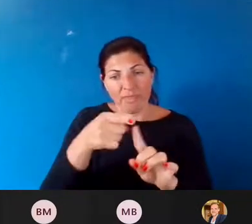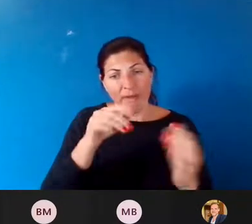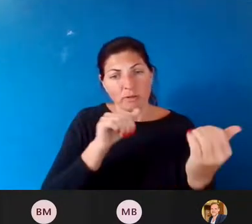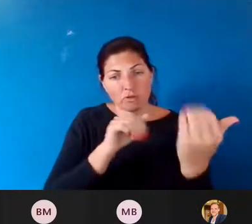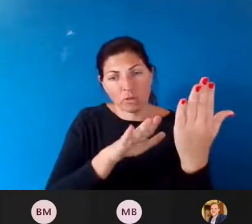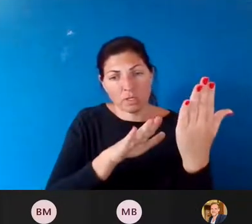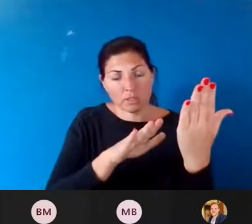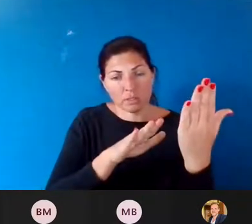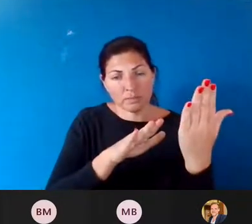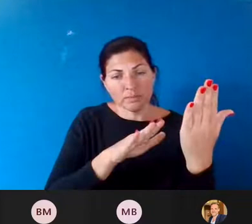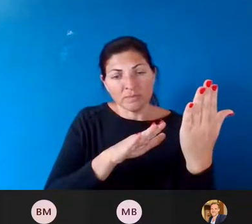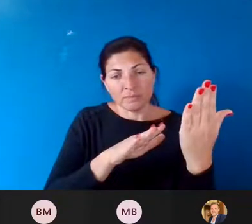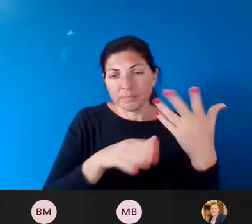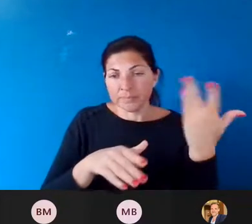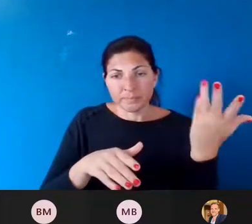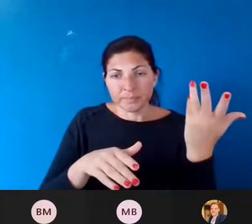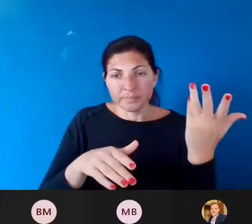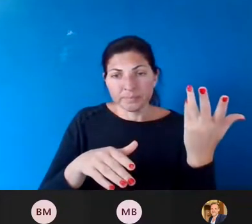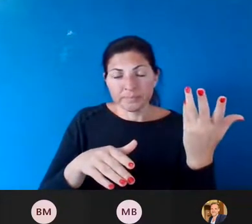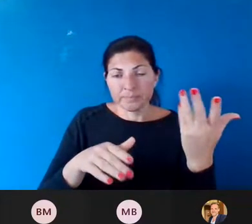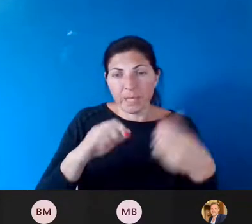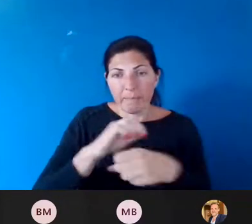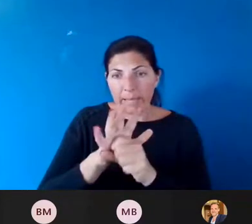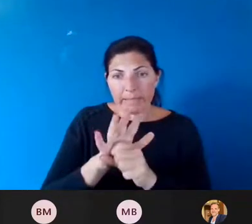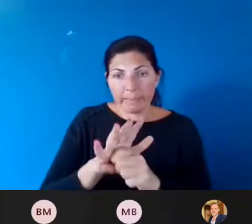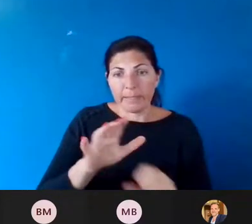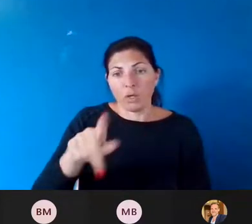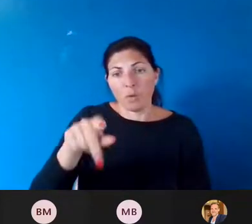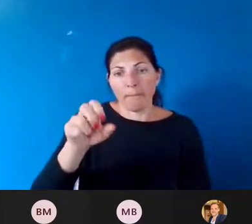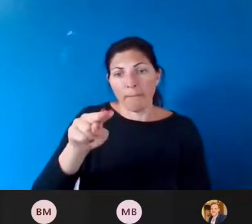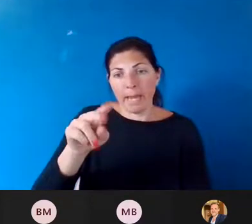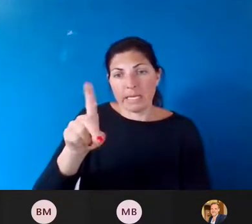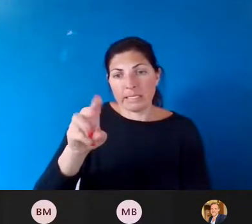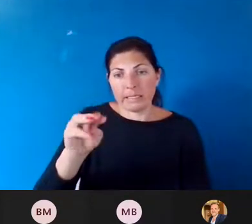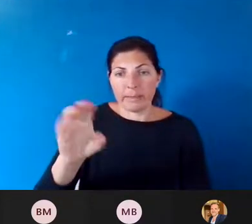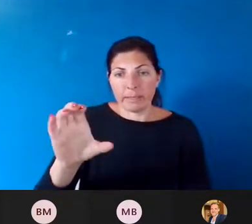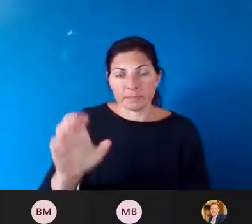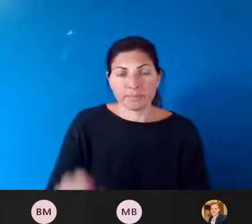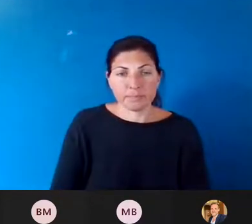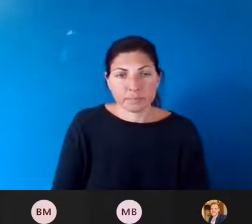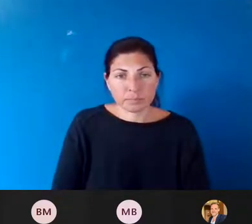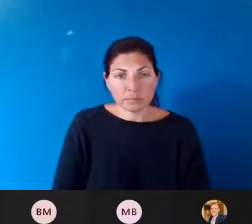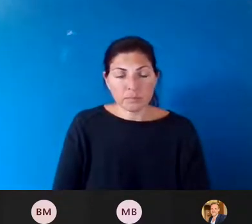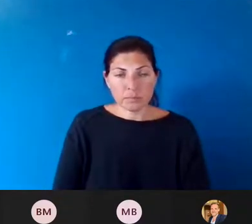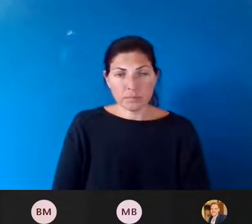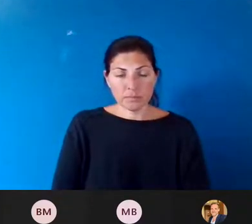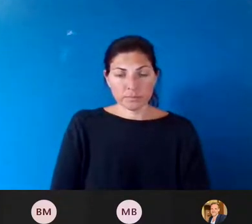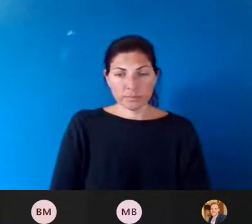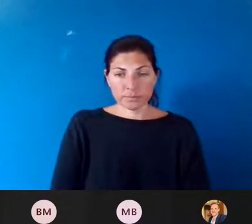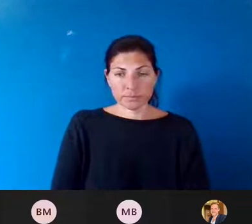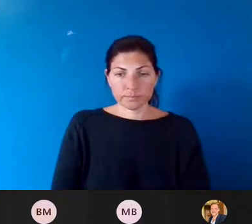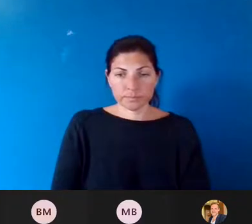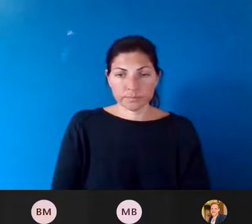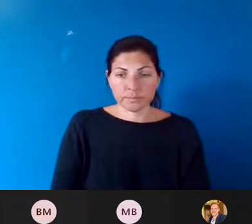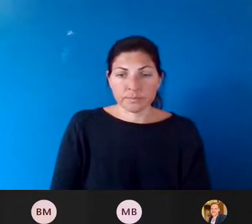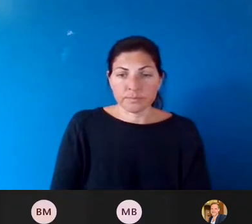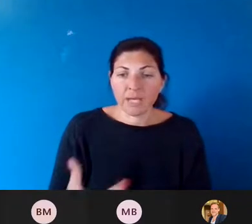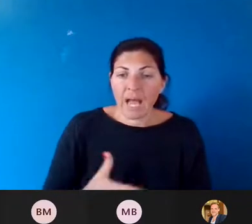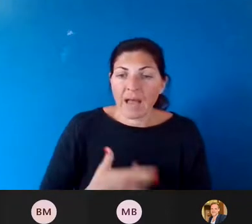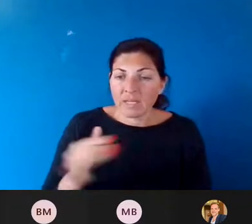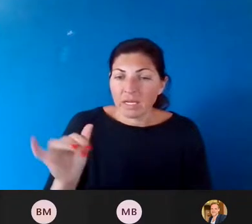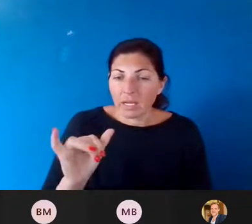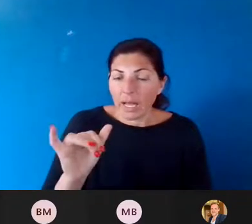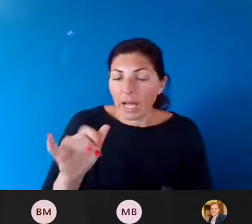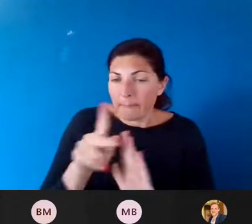epidemic? Yeah, I have come to feel that policymakers make decisions